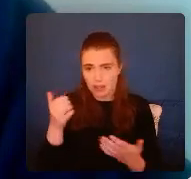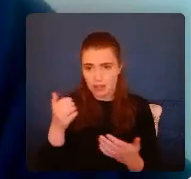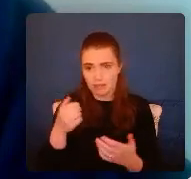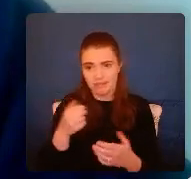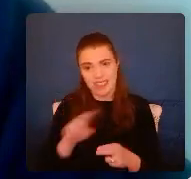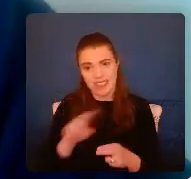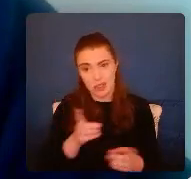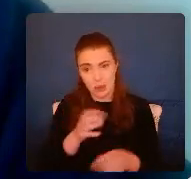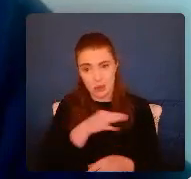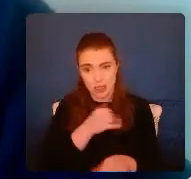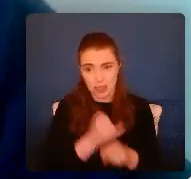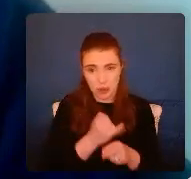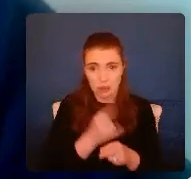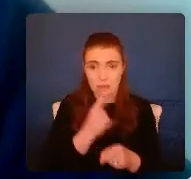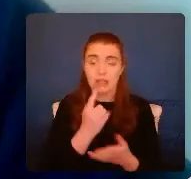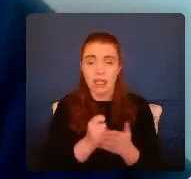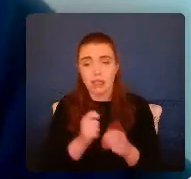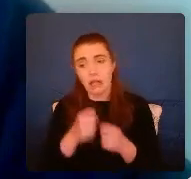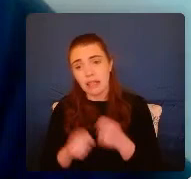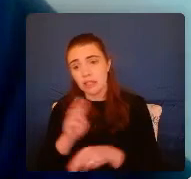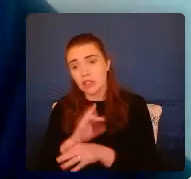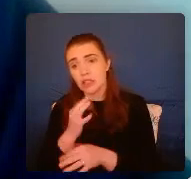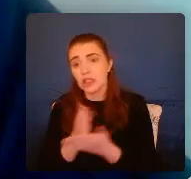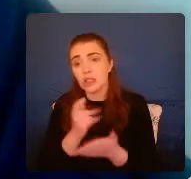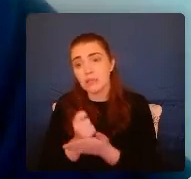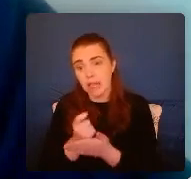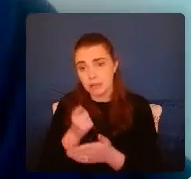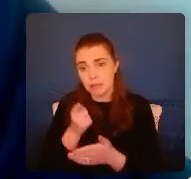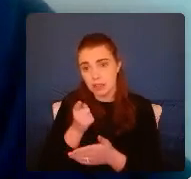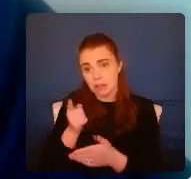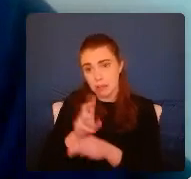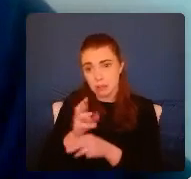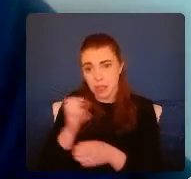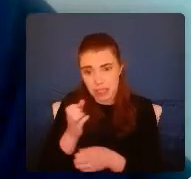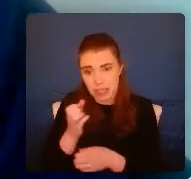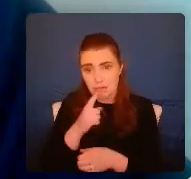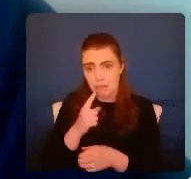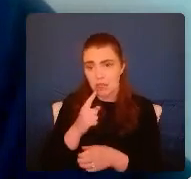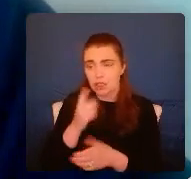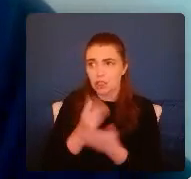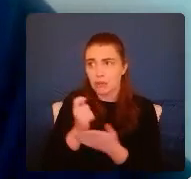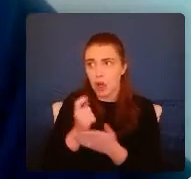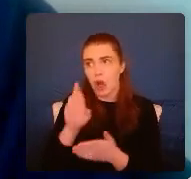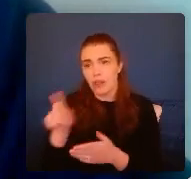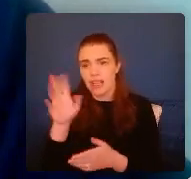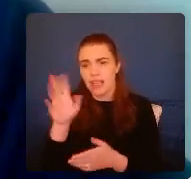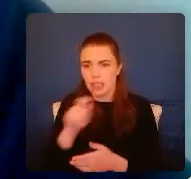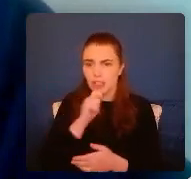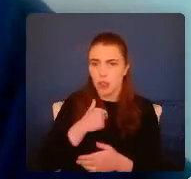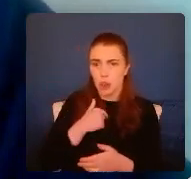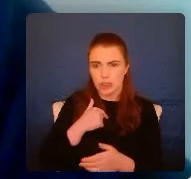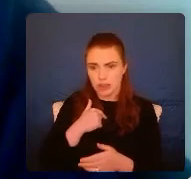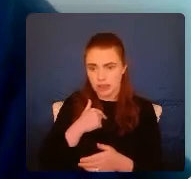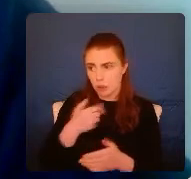school though. Then sometimes she would care. Or at least that's what she told us the reason was for hitting us. We were too noisy, too